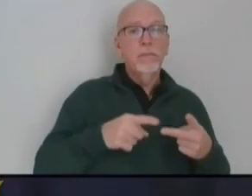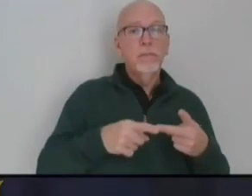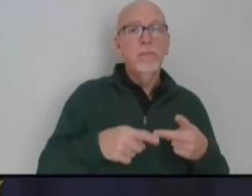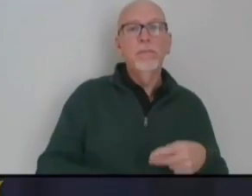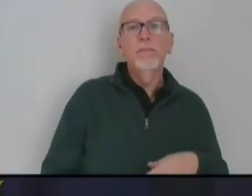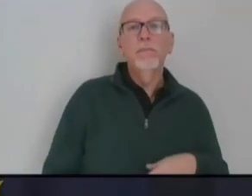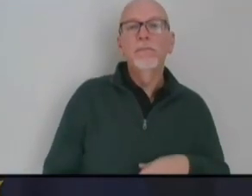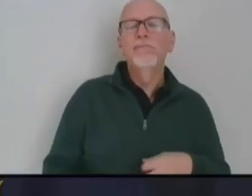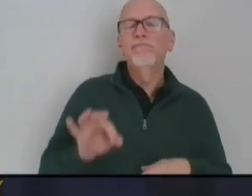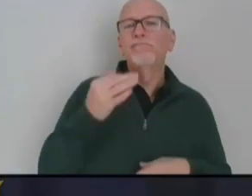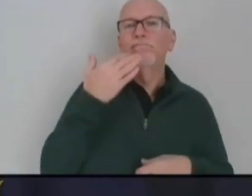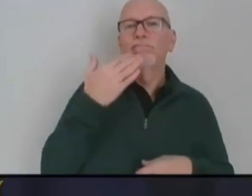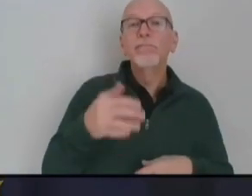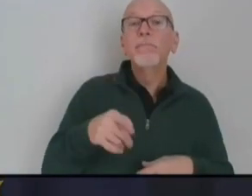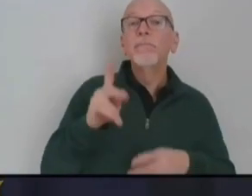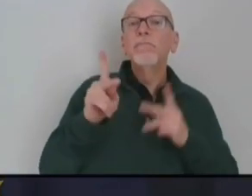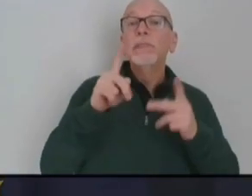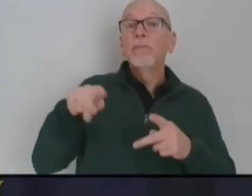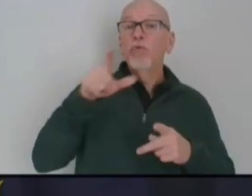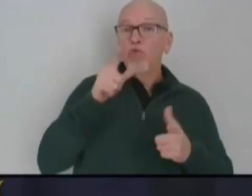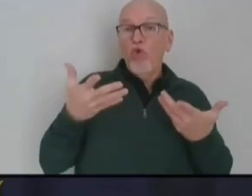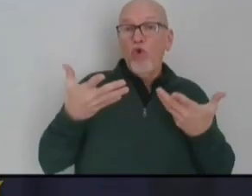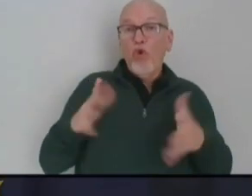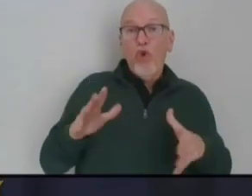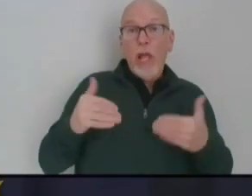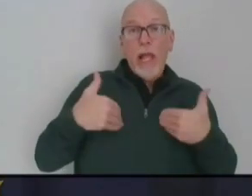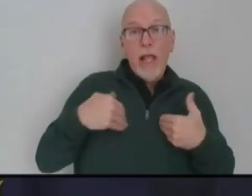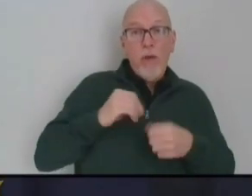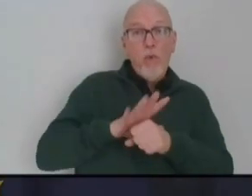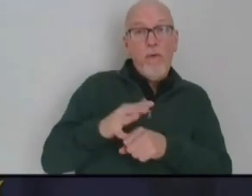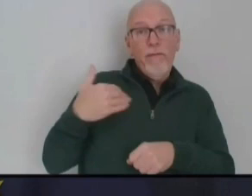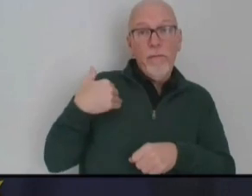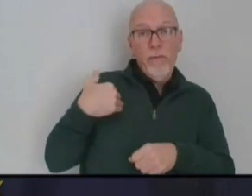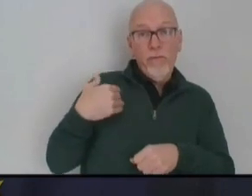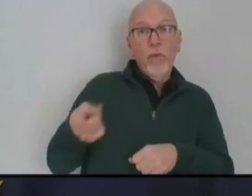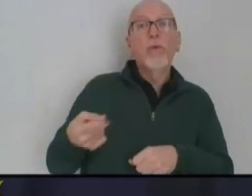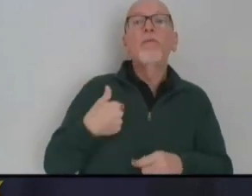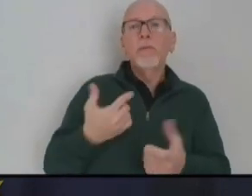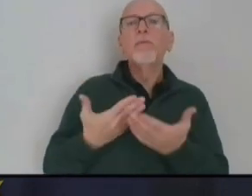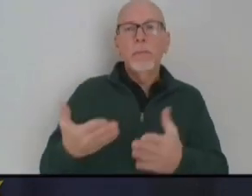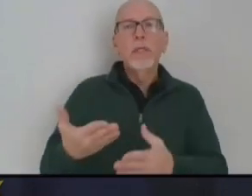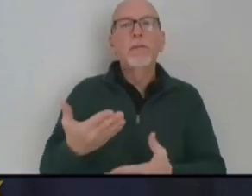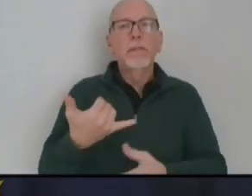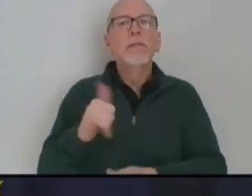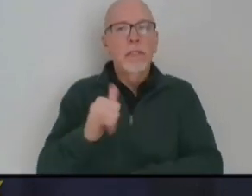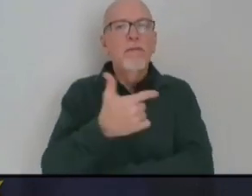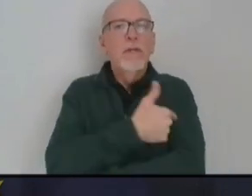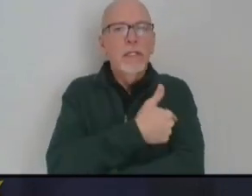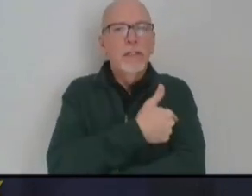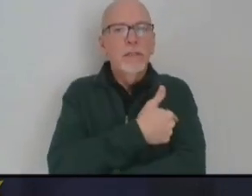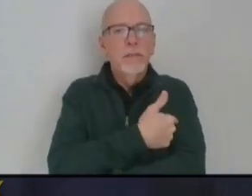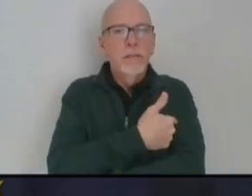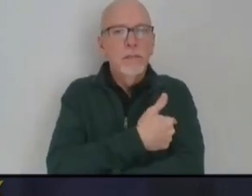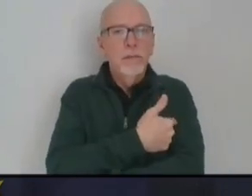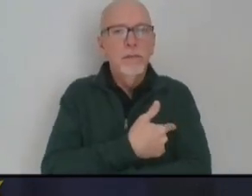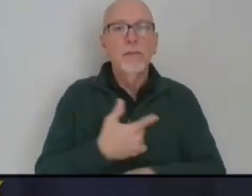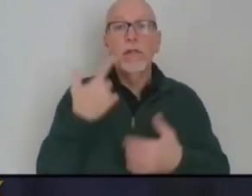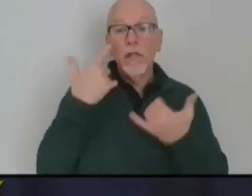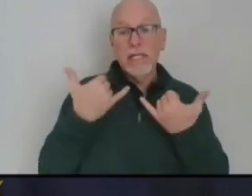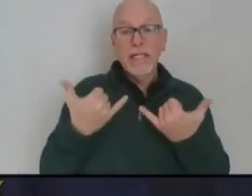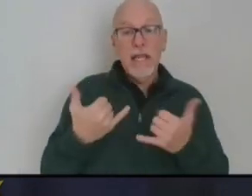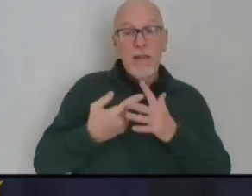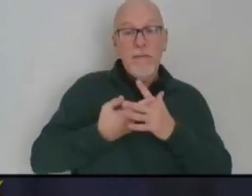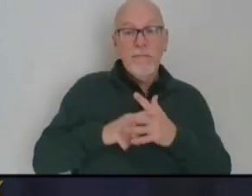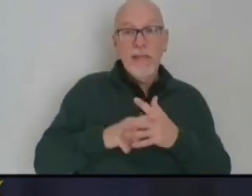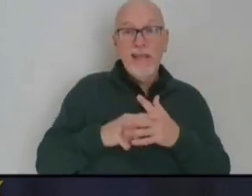absolutely. So people who have had COVID-19 will be recommended to get the vaccine. In the very beginning now, when we have such,